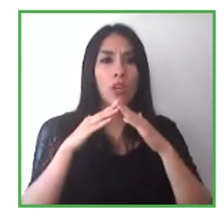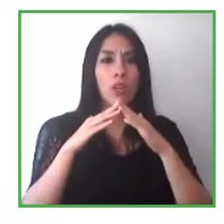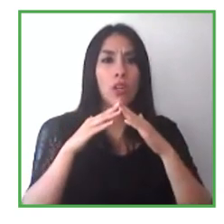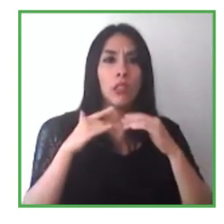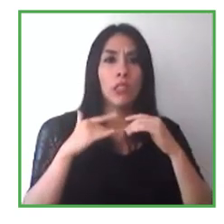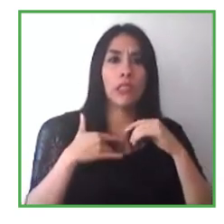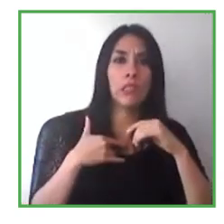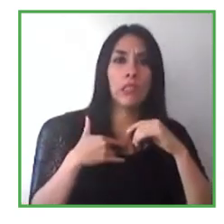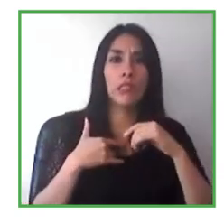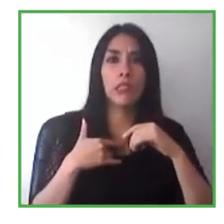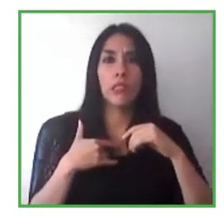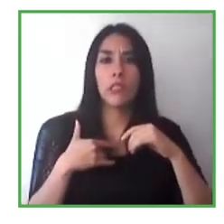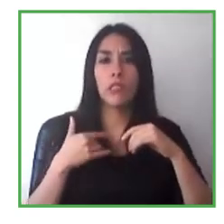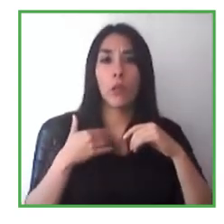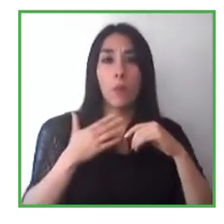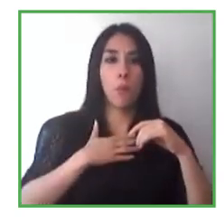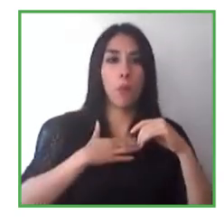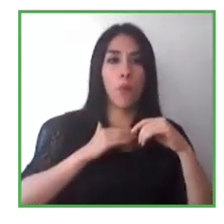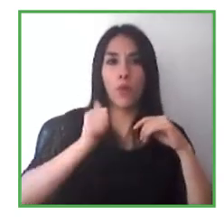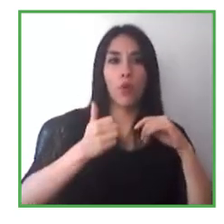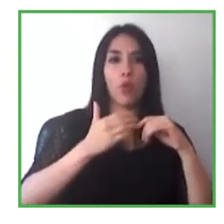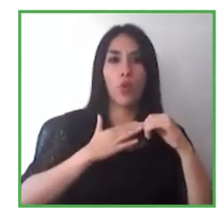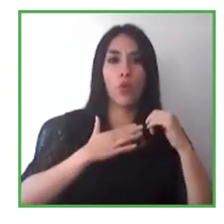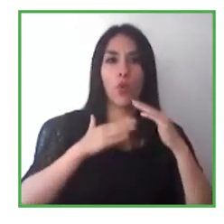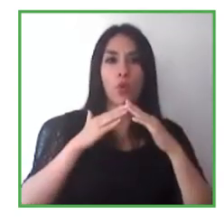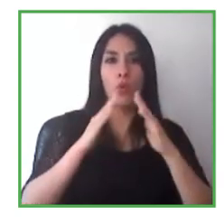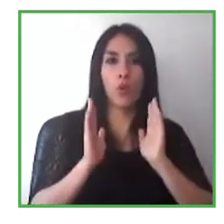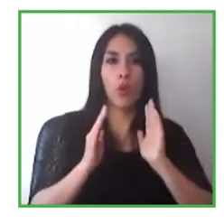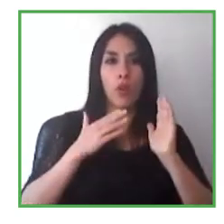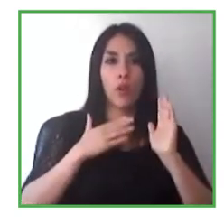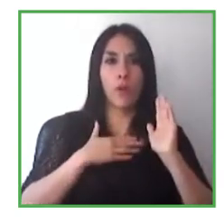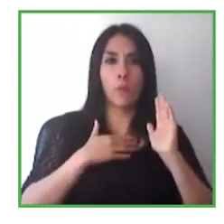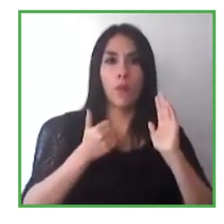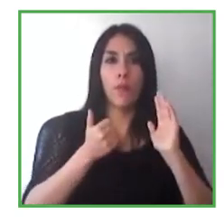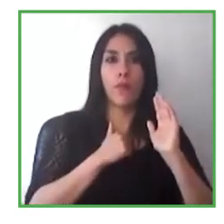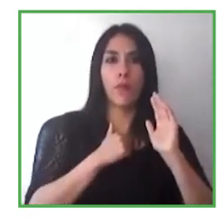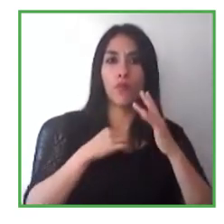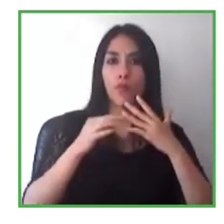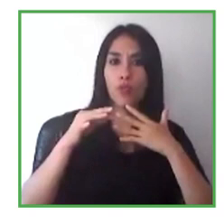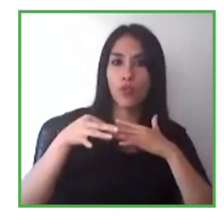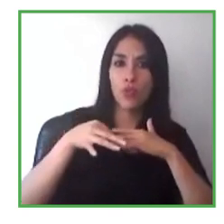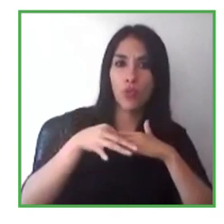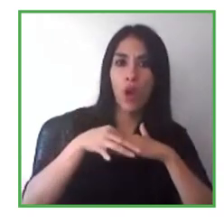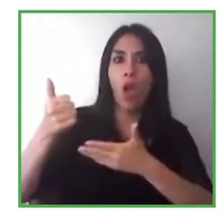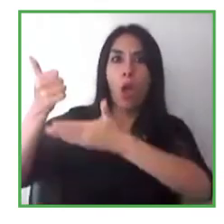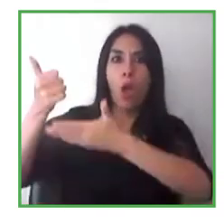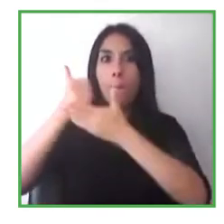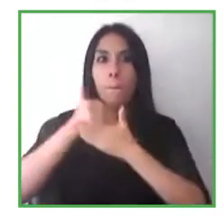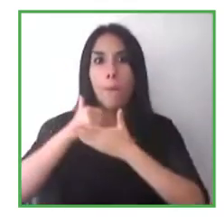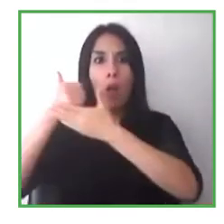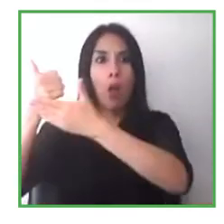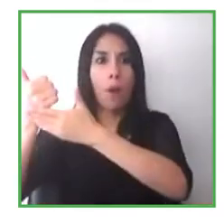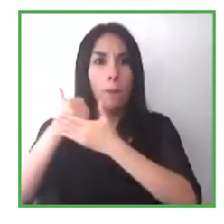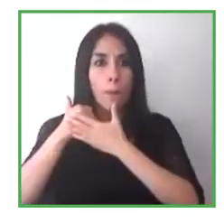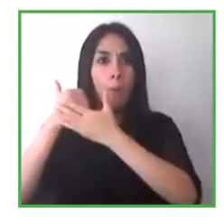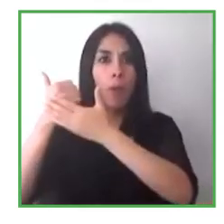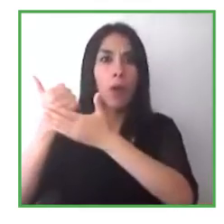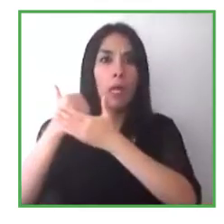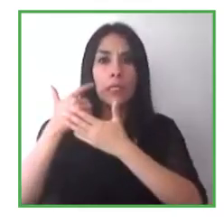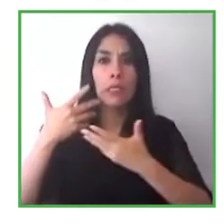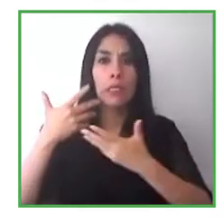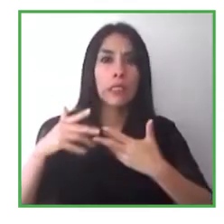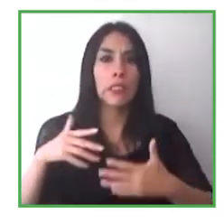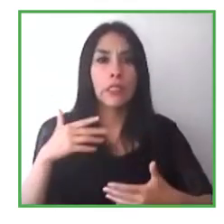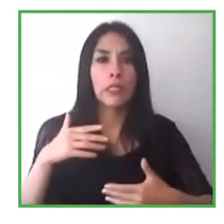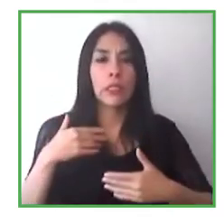to be my husband when I'm at home, and I can have access in the home environment. And I'm really hoping to bring that back